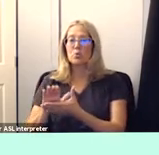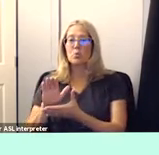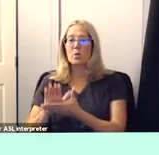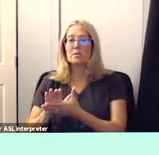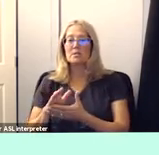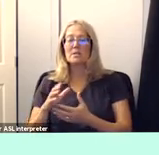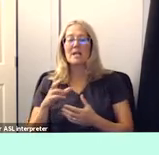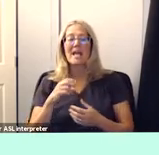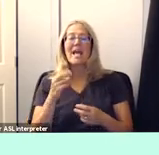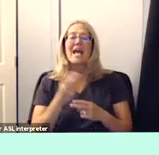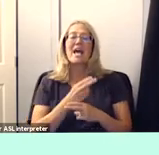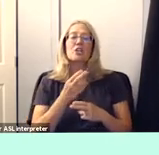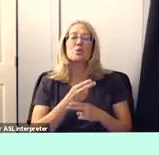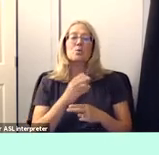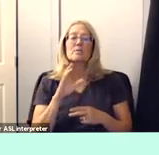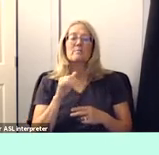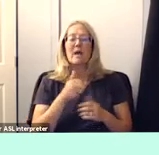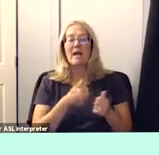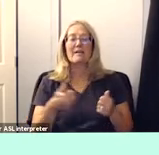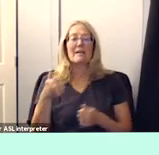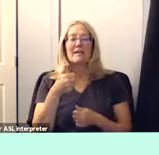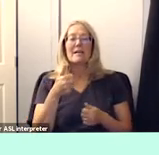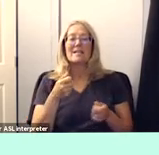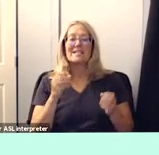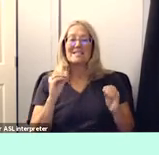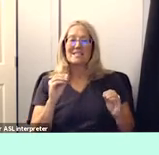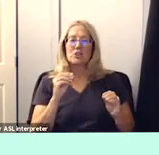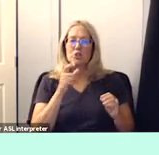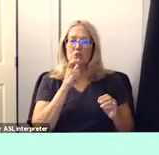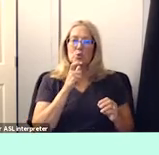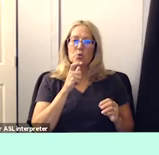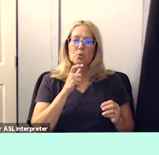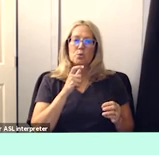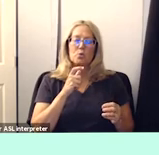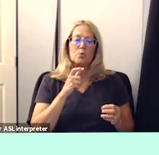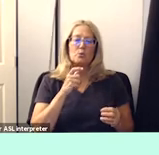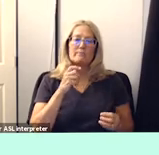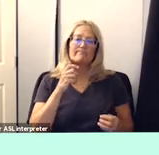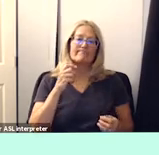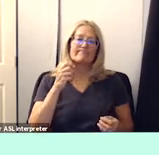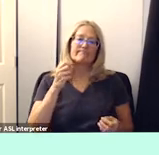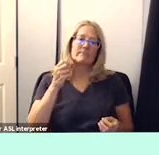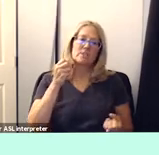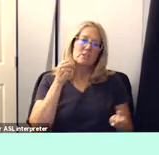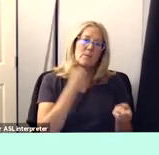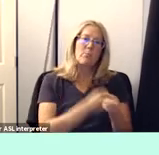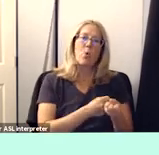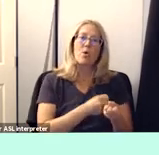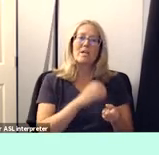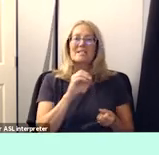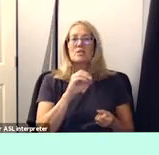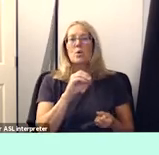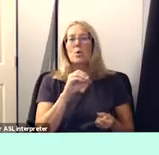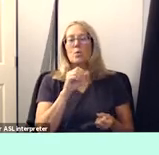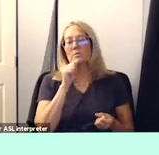and used by administrators and teachers to justify zero tolerance and making examples of students as young as